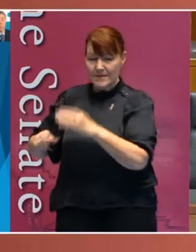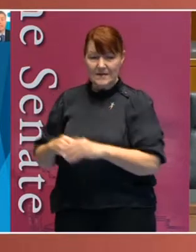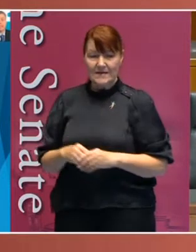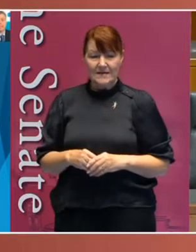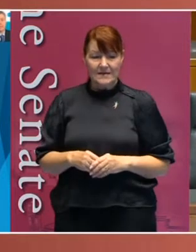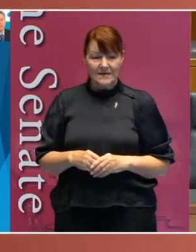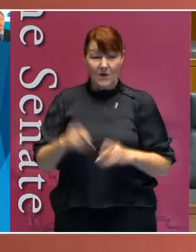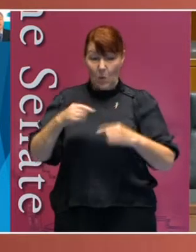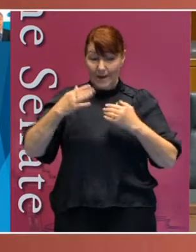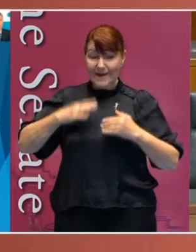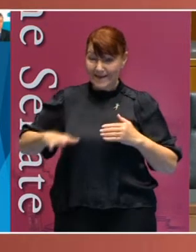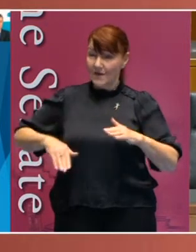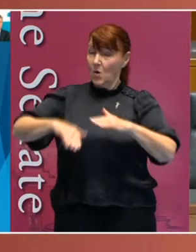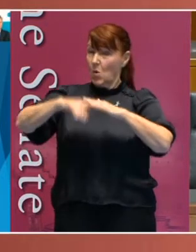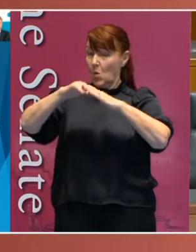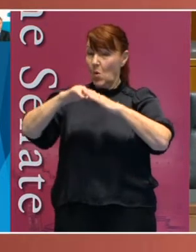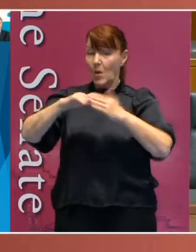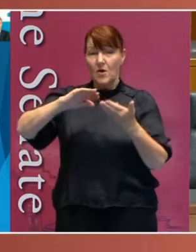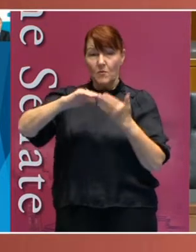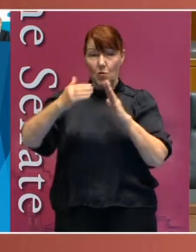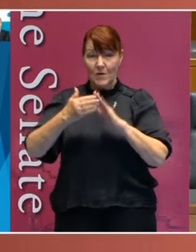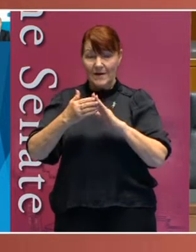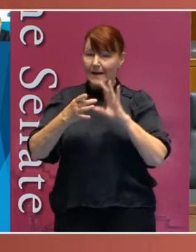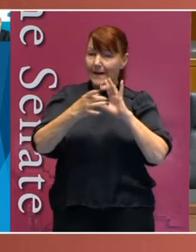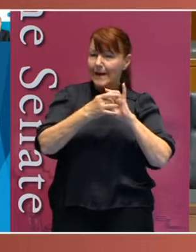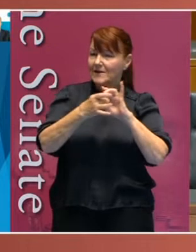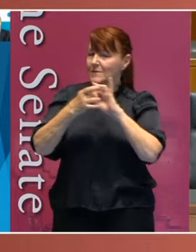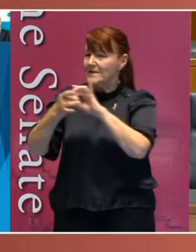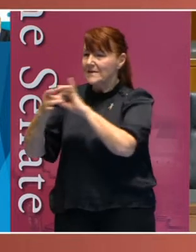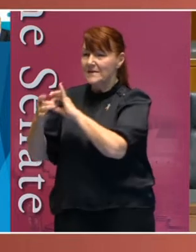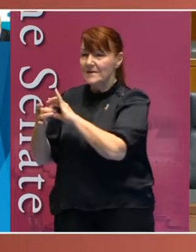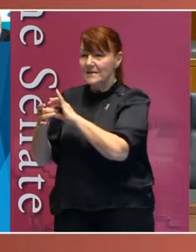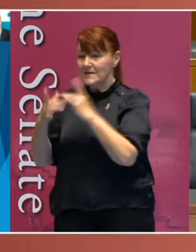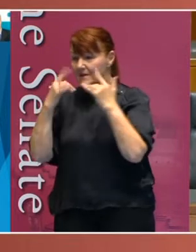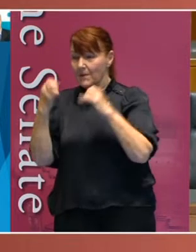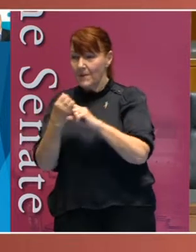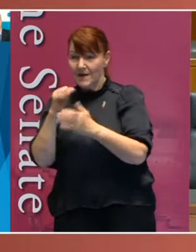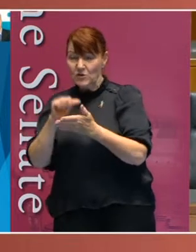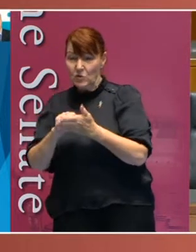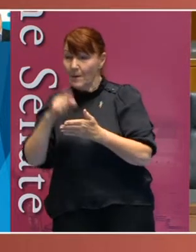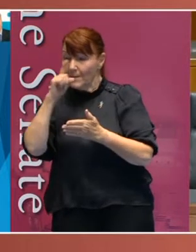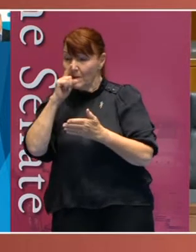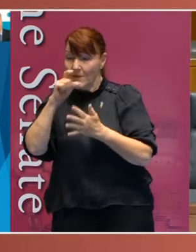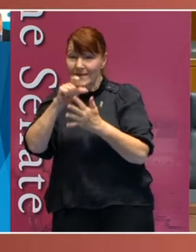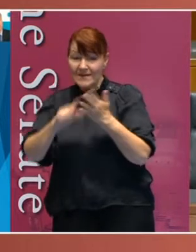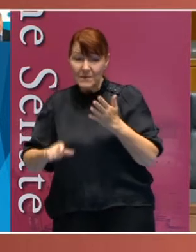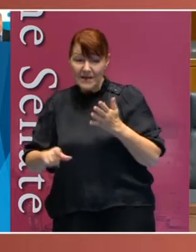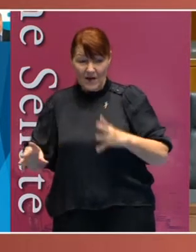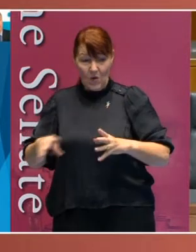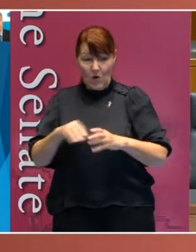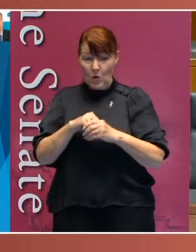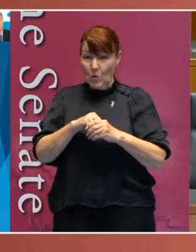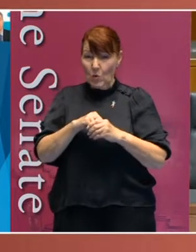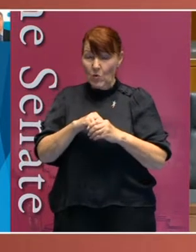We need a whole of community engagement to ensure that people with disability are included